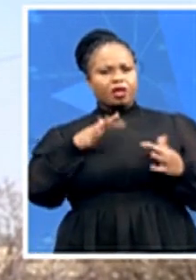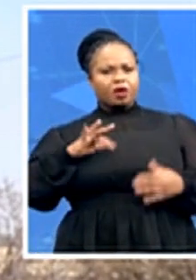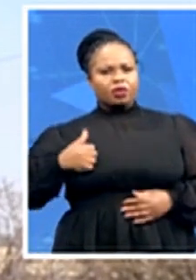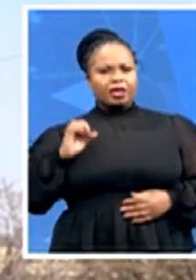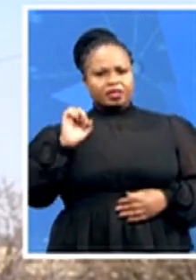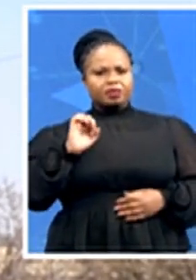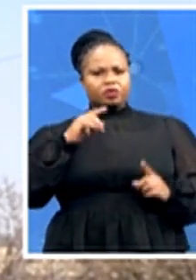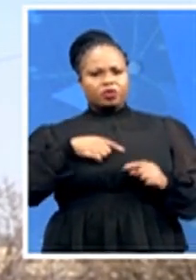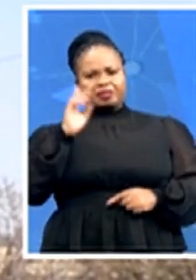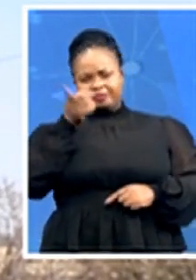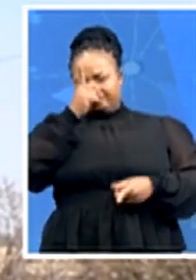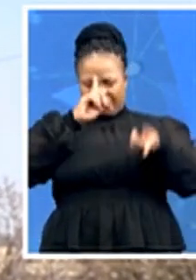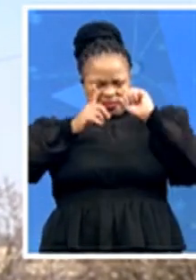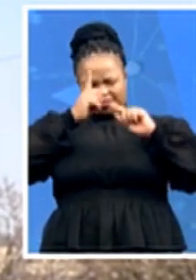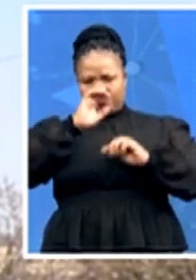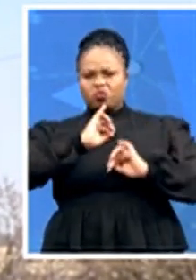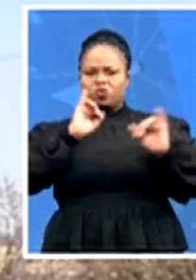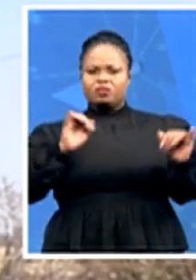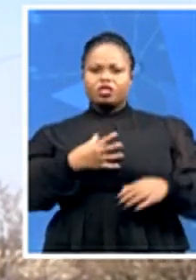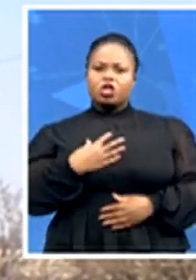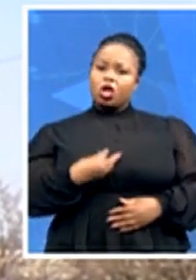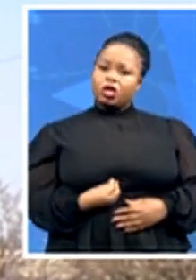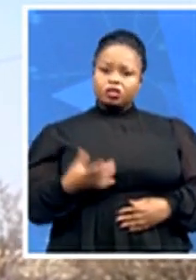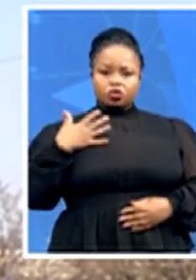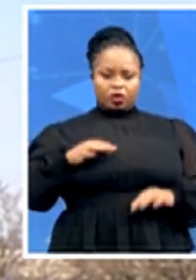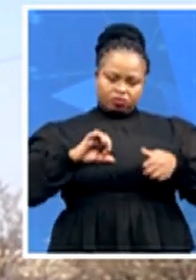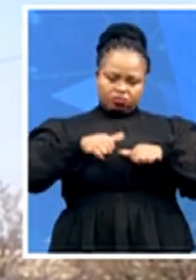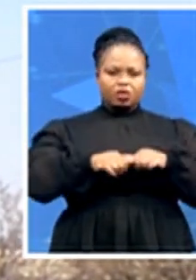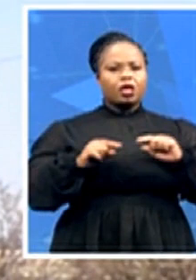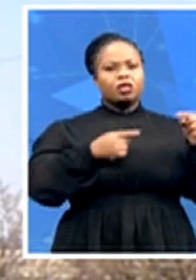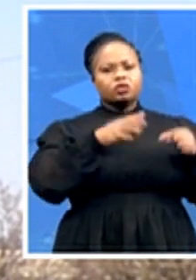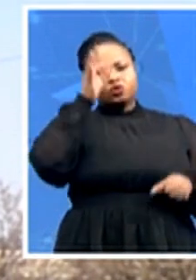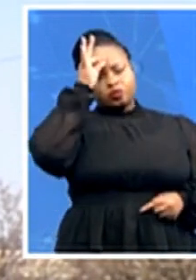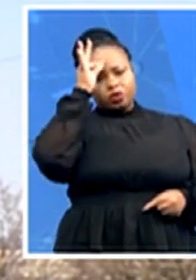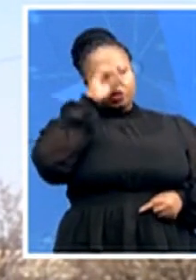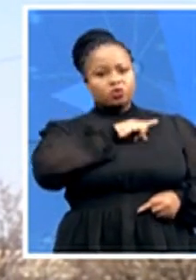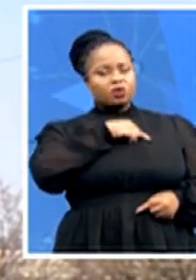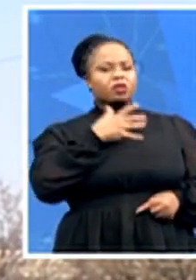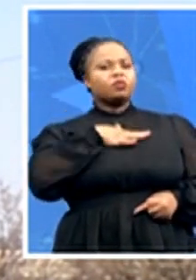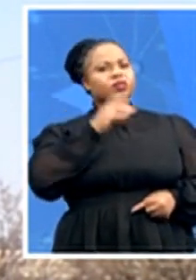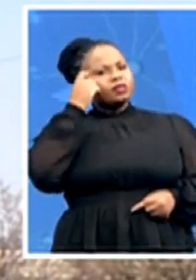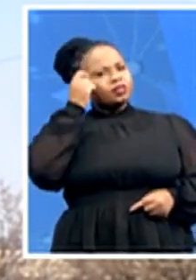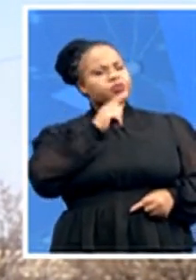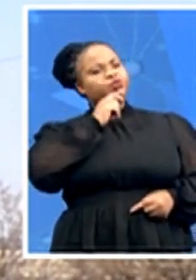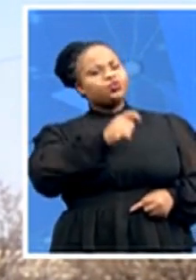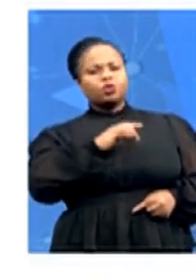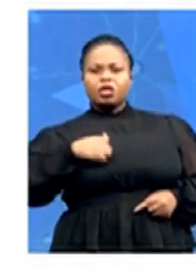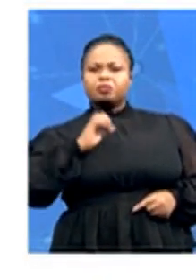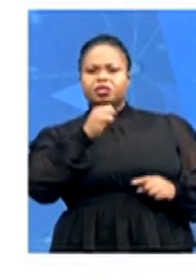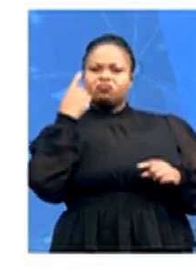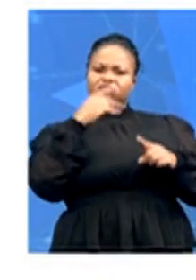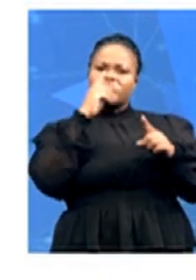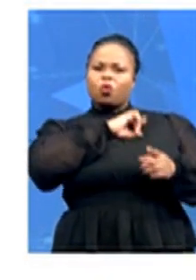She wants to take steps against those police because she wants to understand why her husband was beaten because he is disabled.